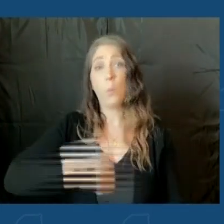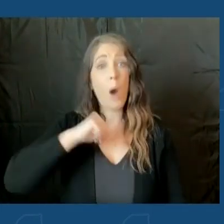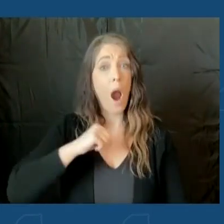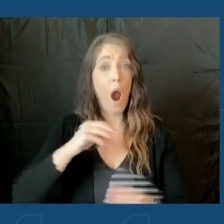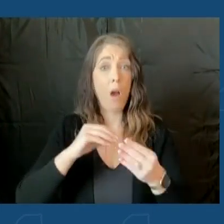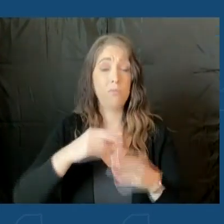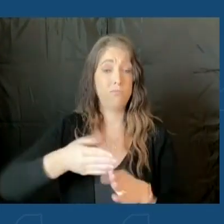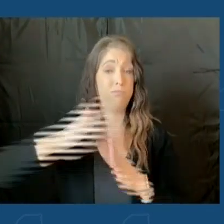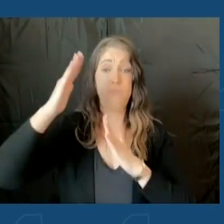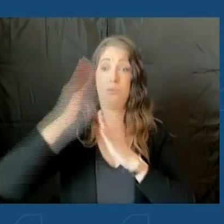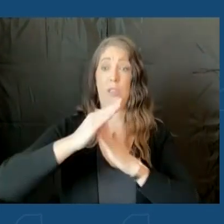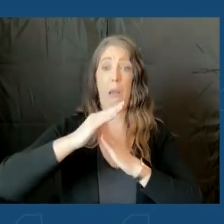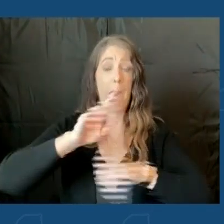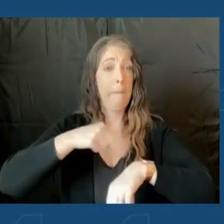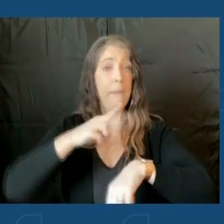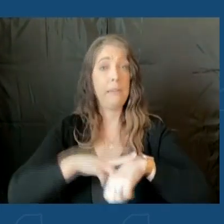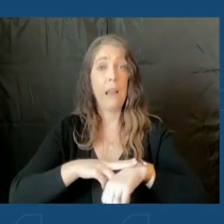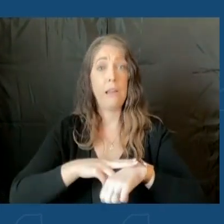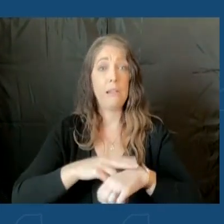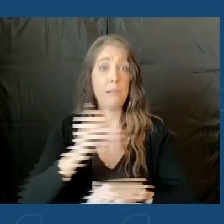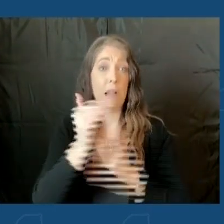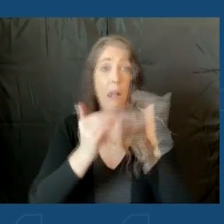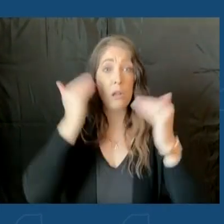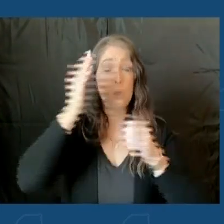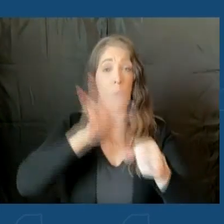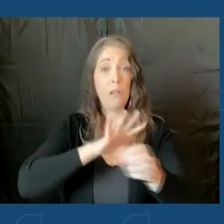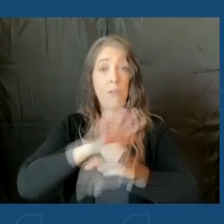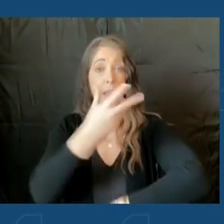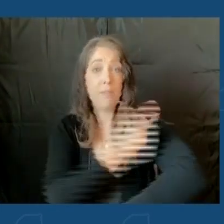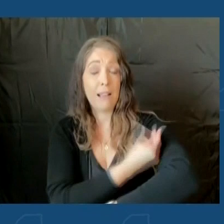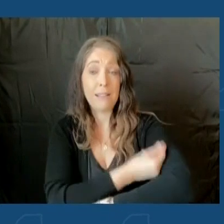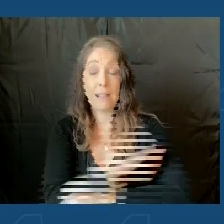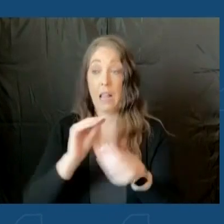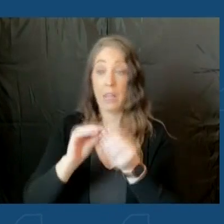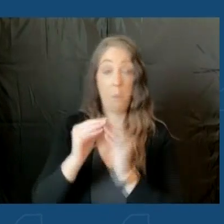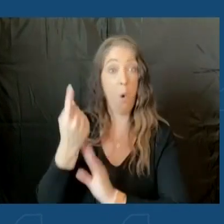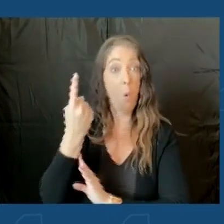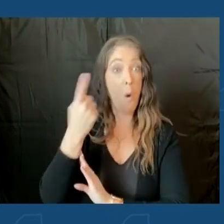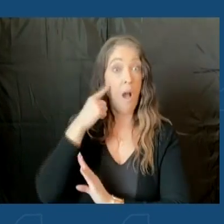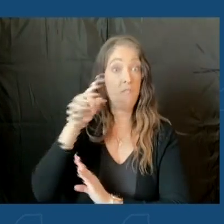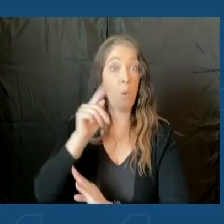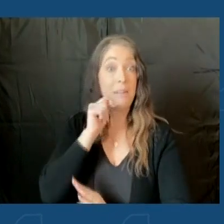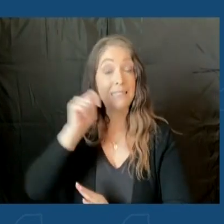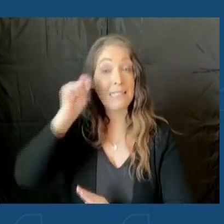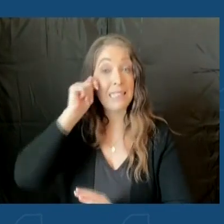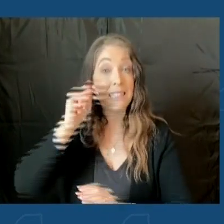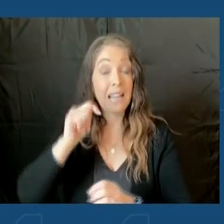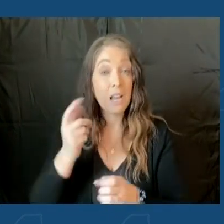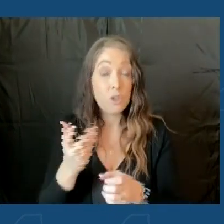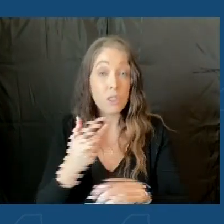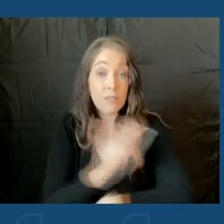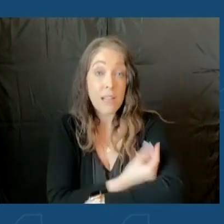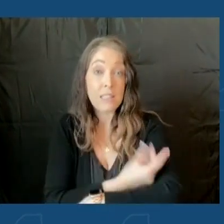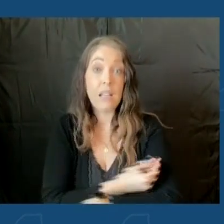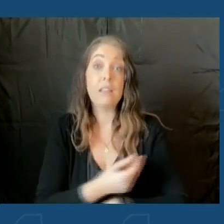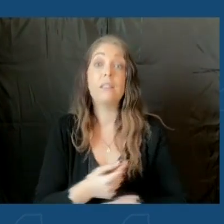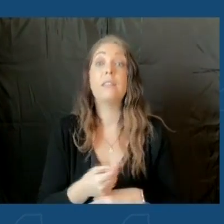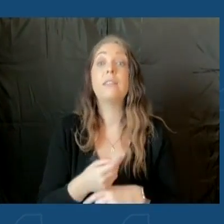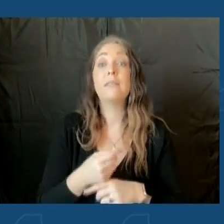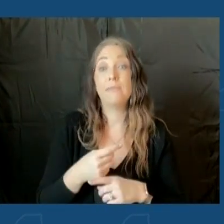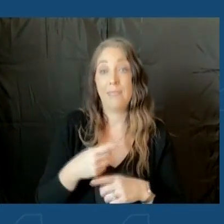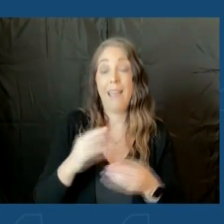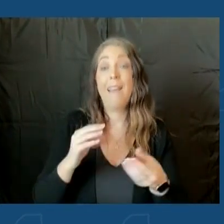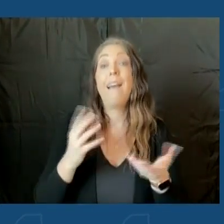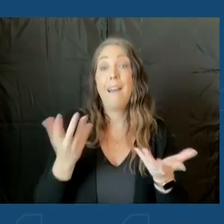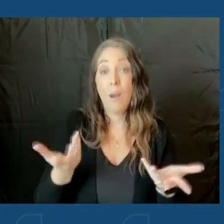having the adults fully vaccinated, number one for teenagers fully vaccinated, and number two in the nation for children 5 to 11 fully vaccinated.